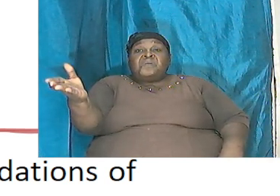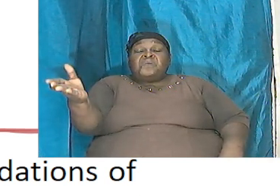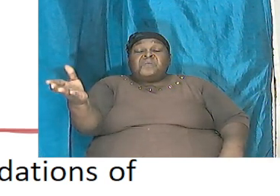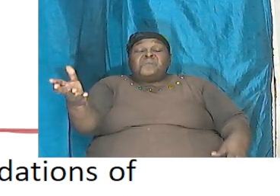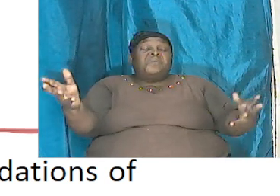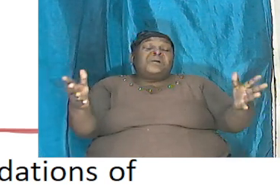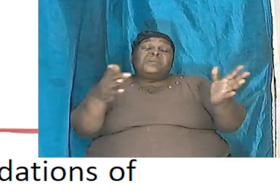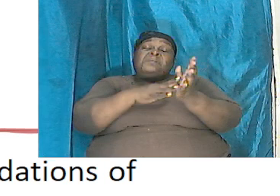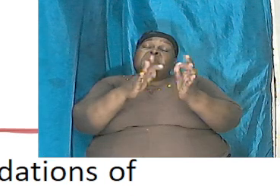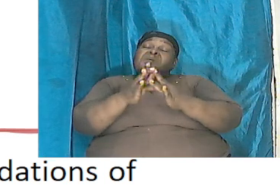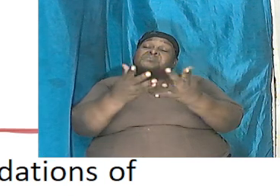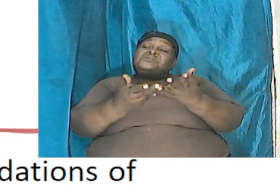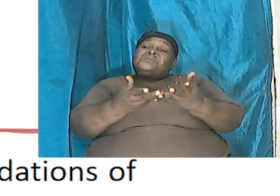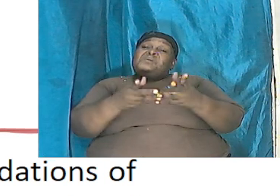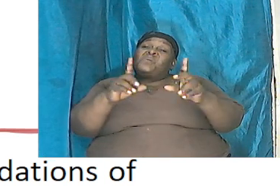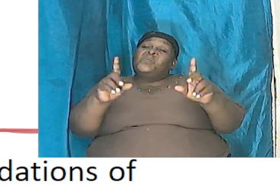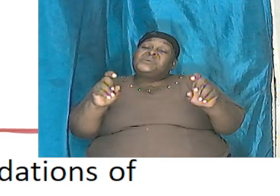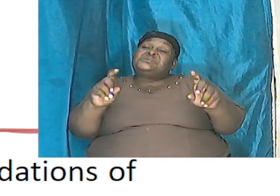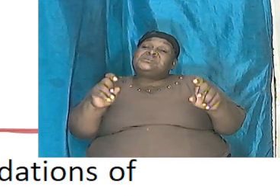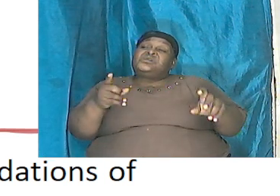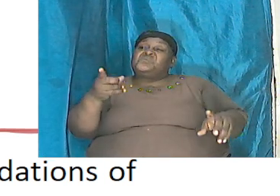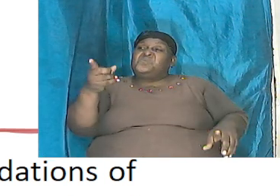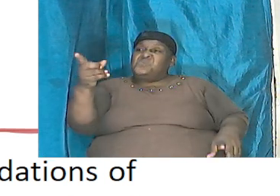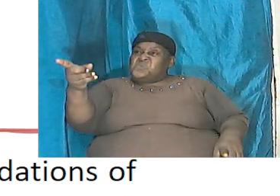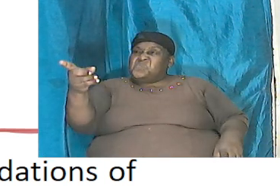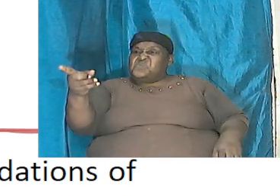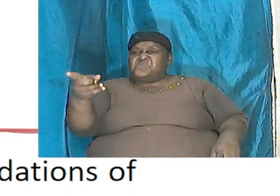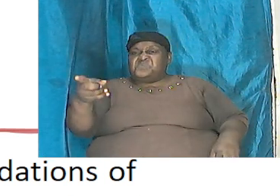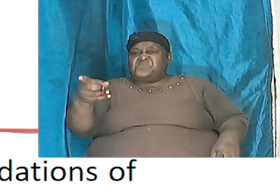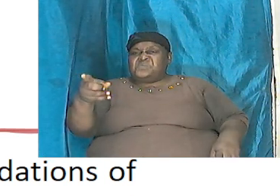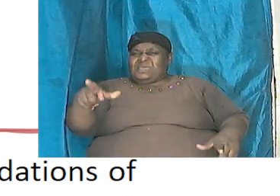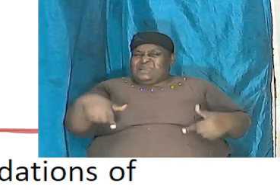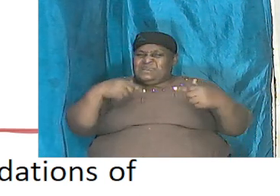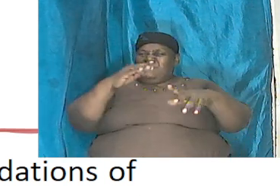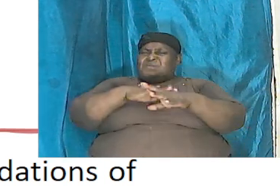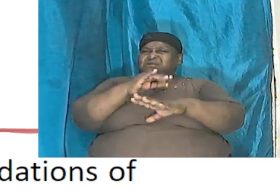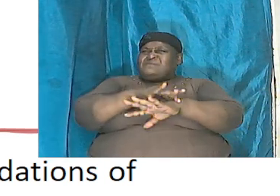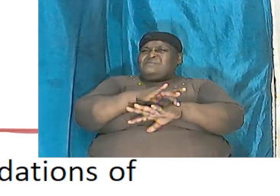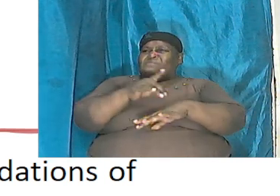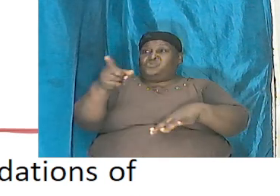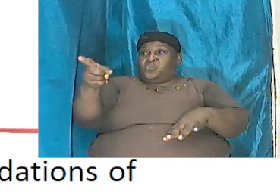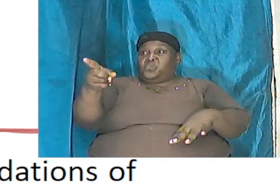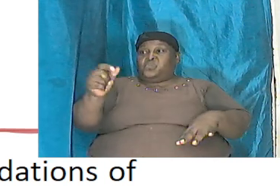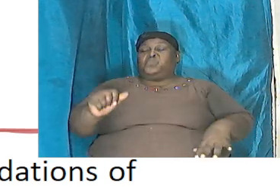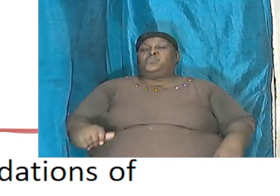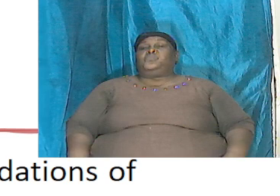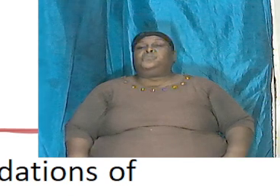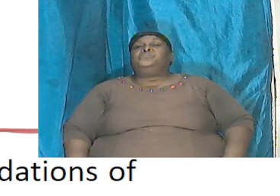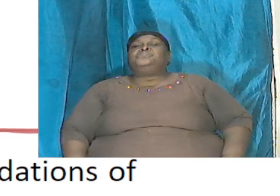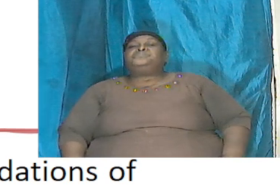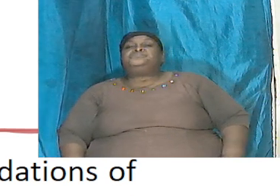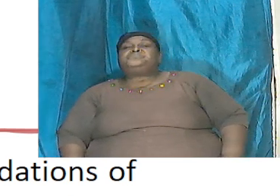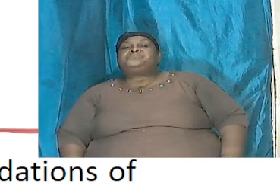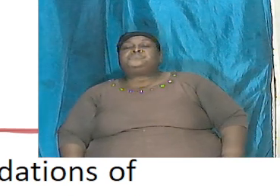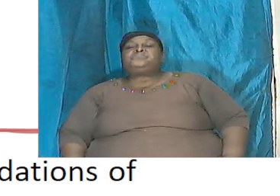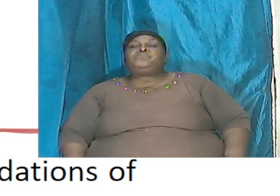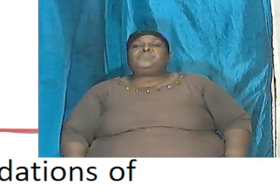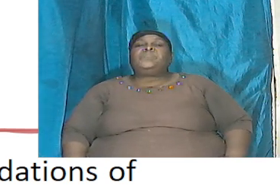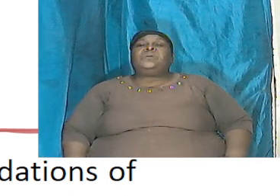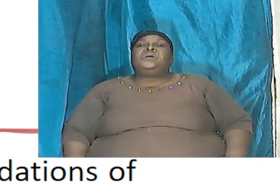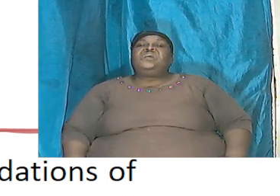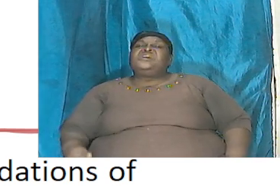verse 4 were you there and I can stand here this evening and